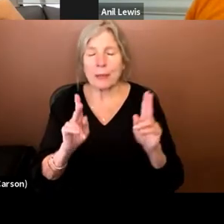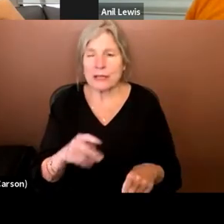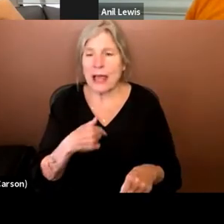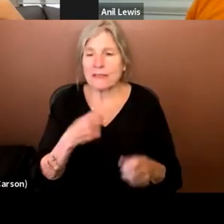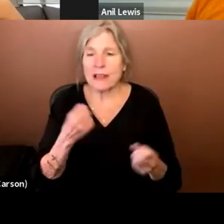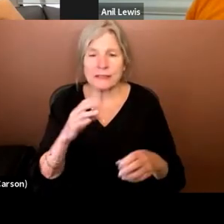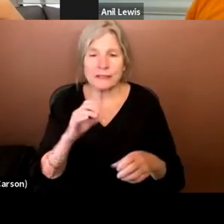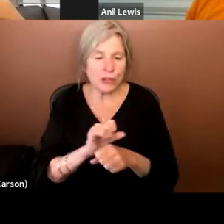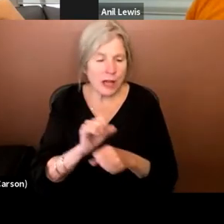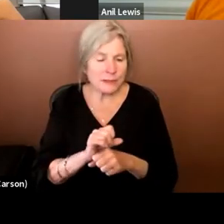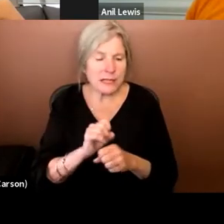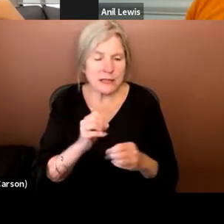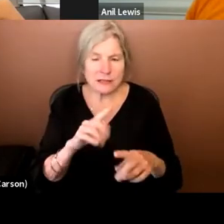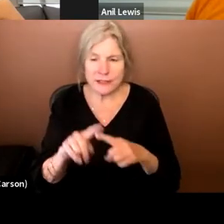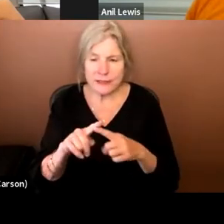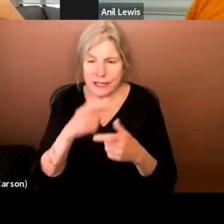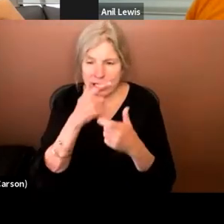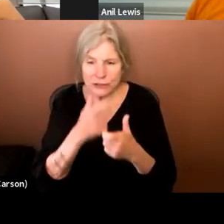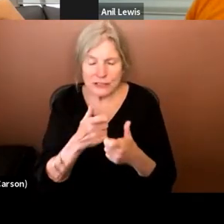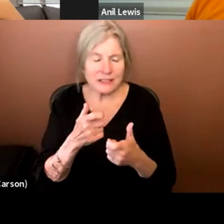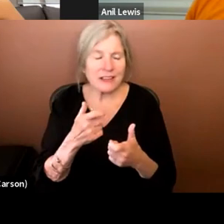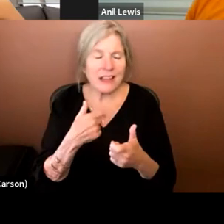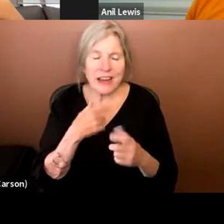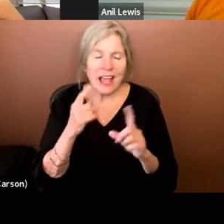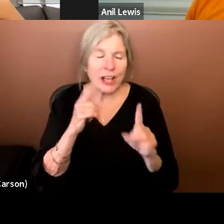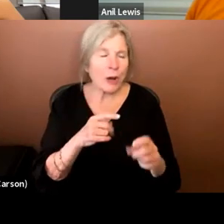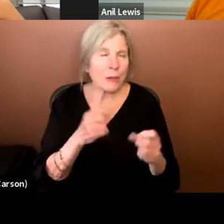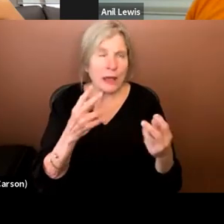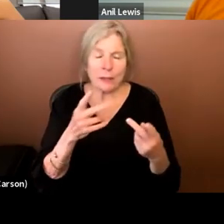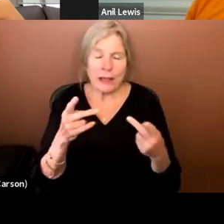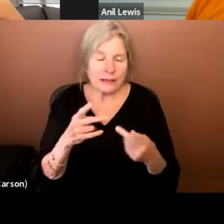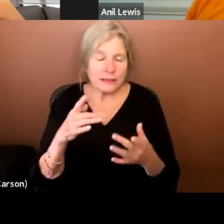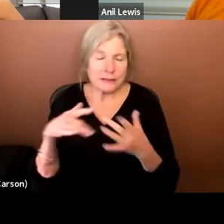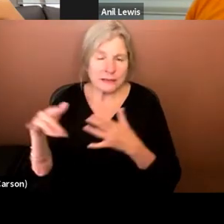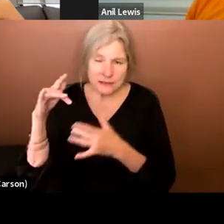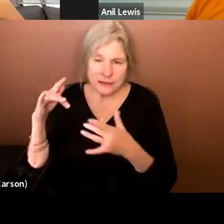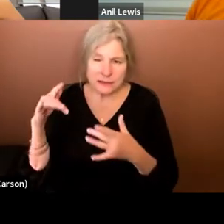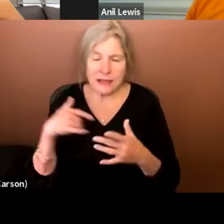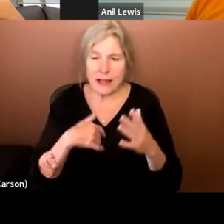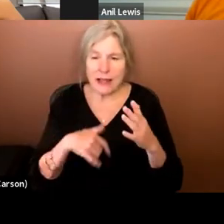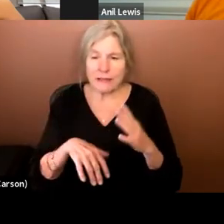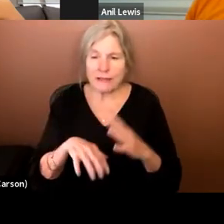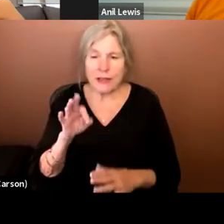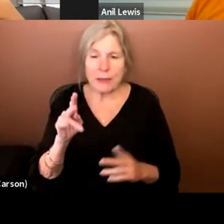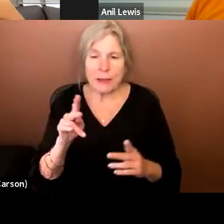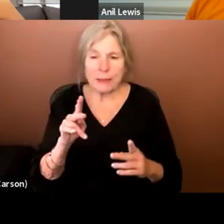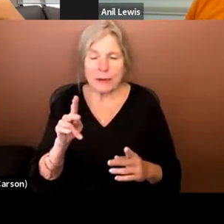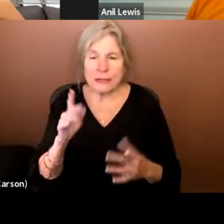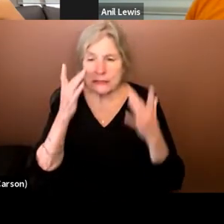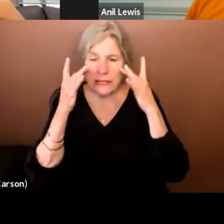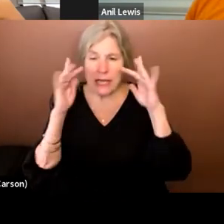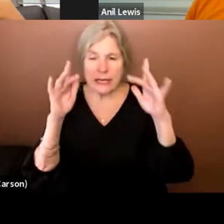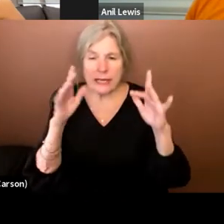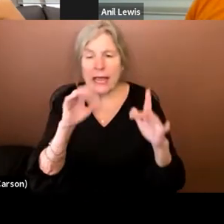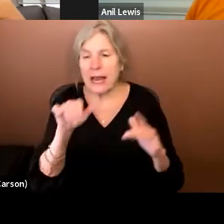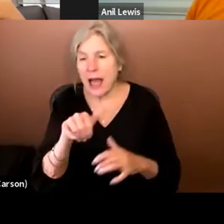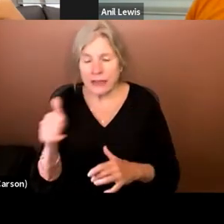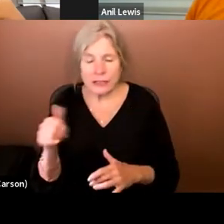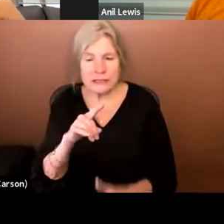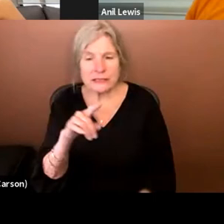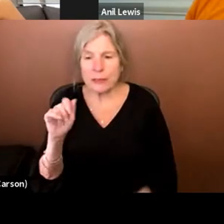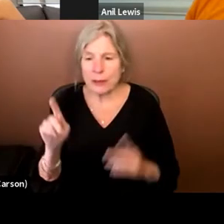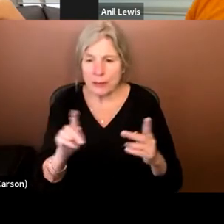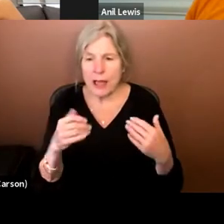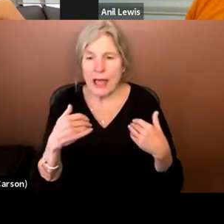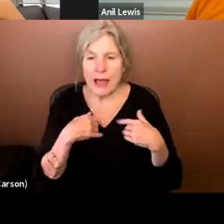jobs and lots of interests that take me lots of places. And I find that people cited and, uh, other disabled people